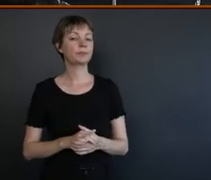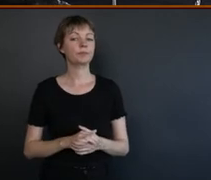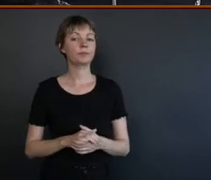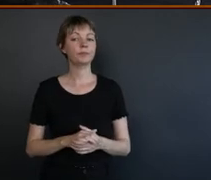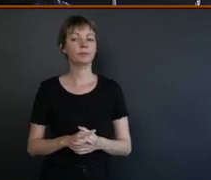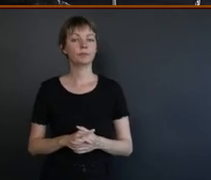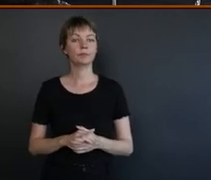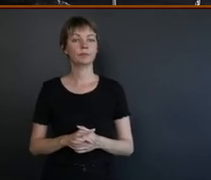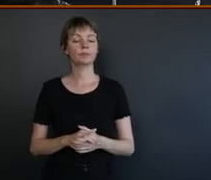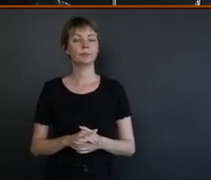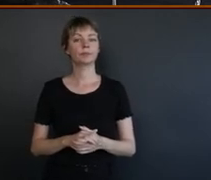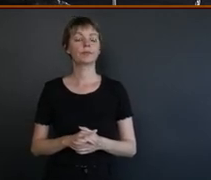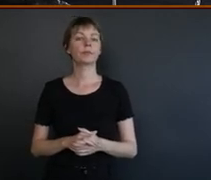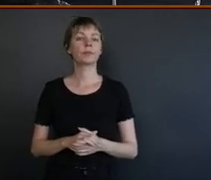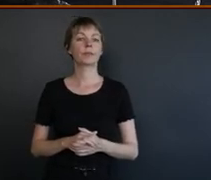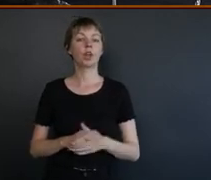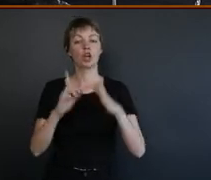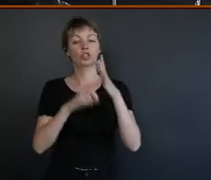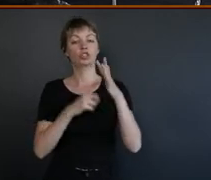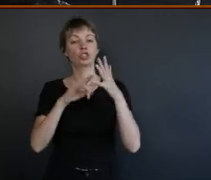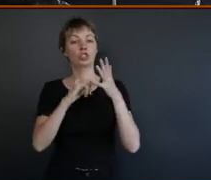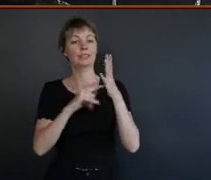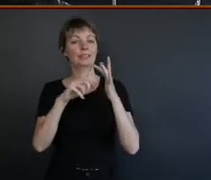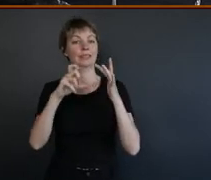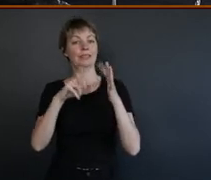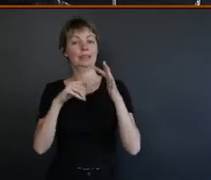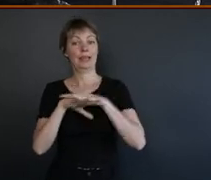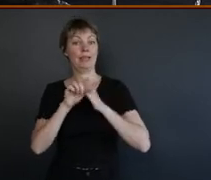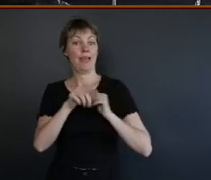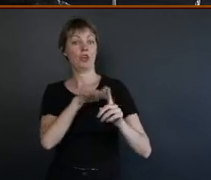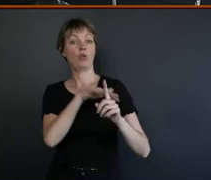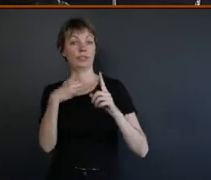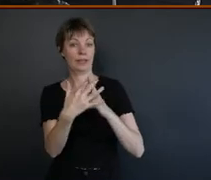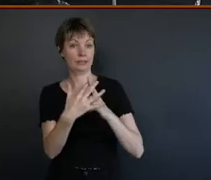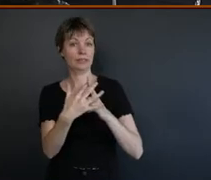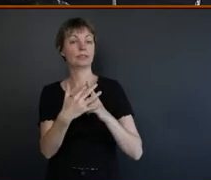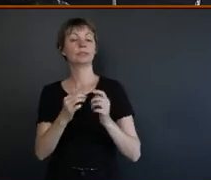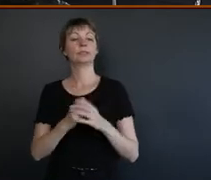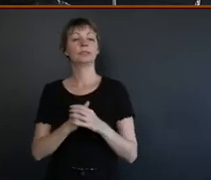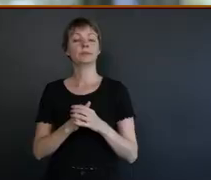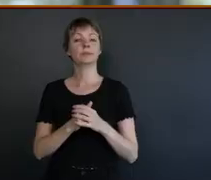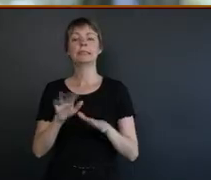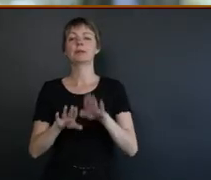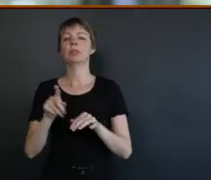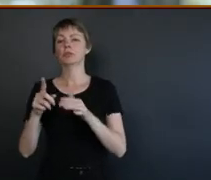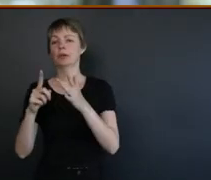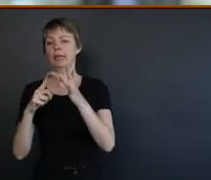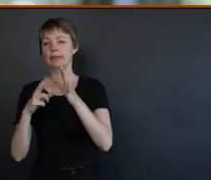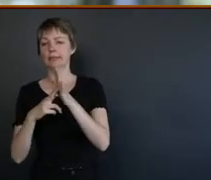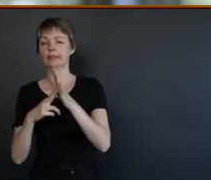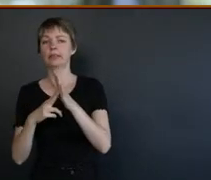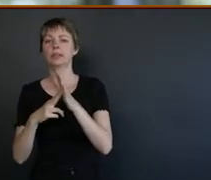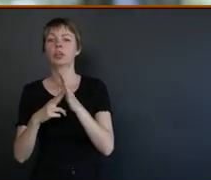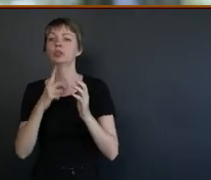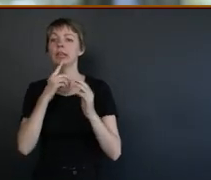what justice looks like in that context and to some extent what you're talking about too, Ian, is where we see justice being